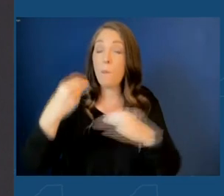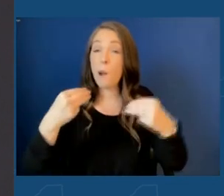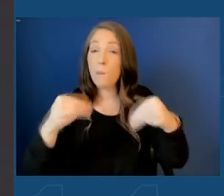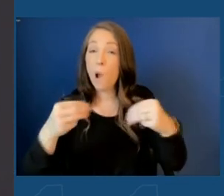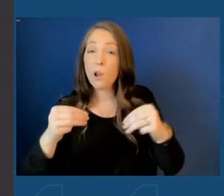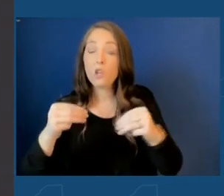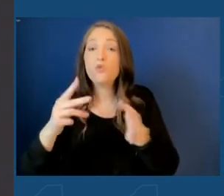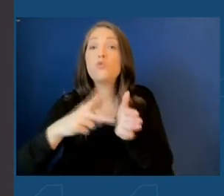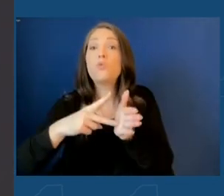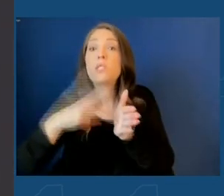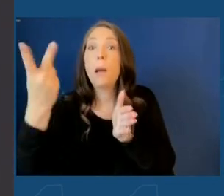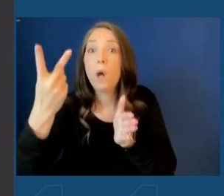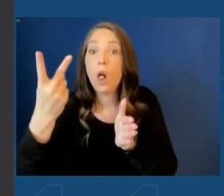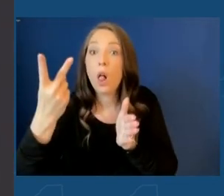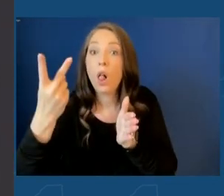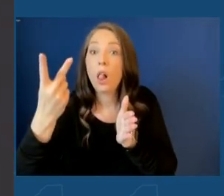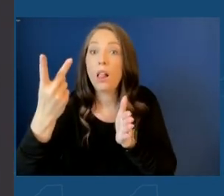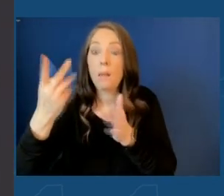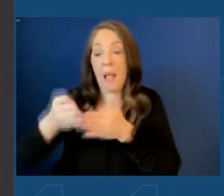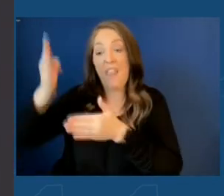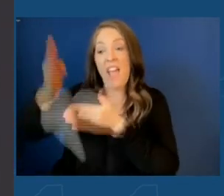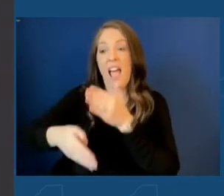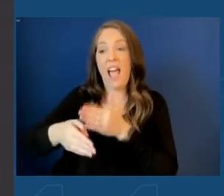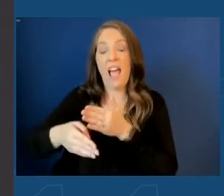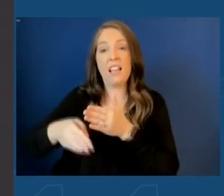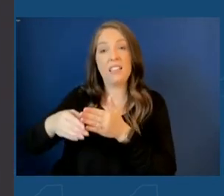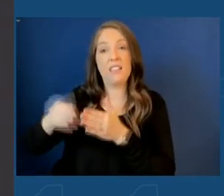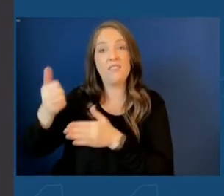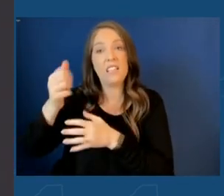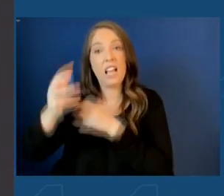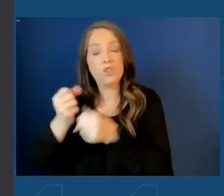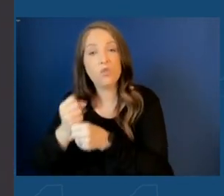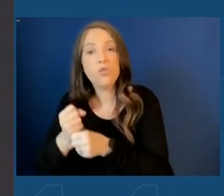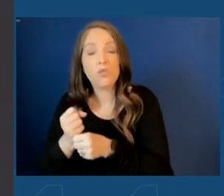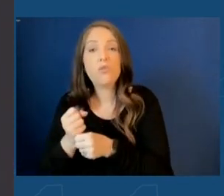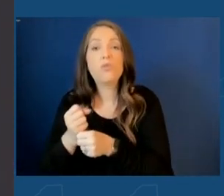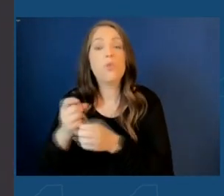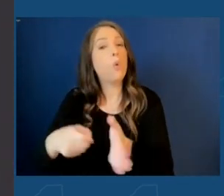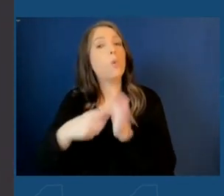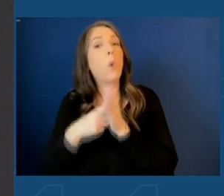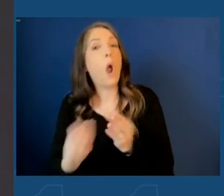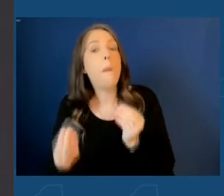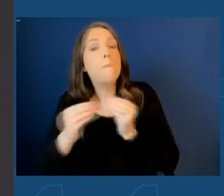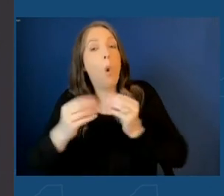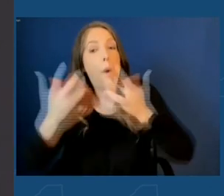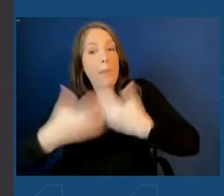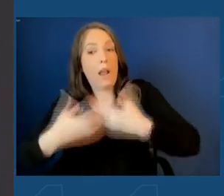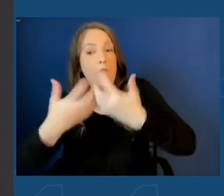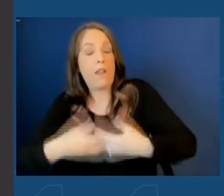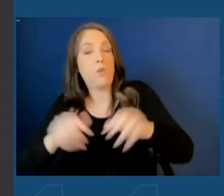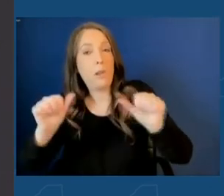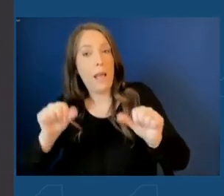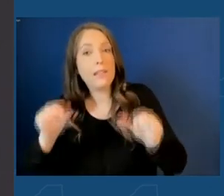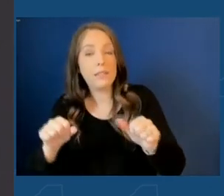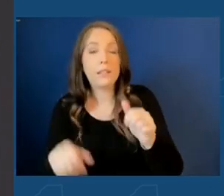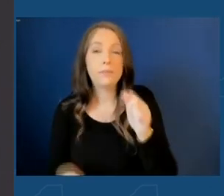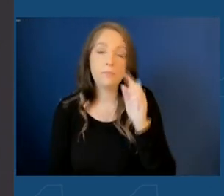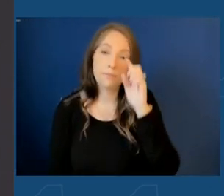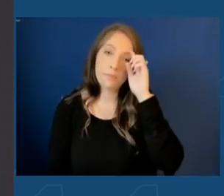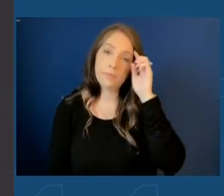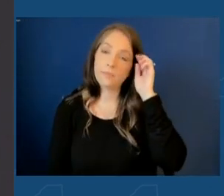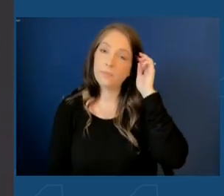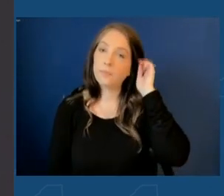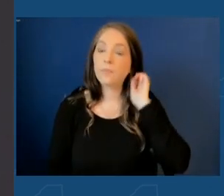to double by the end of this decade, requiring even more manufacturing capacity. So